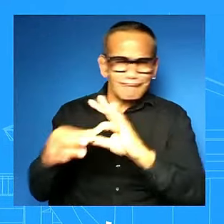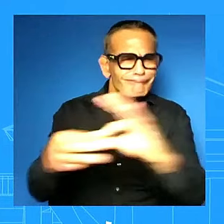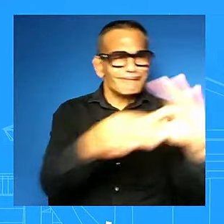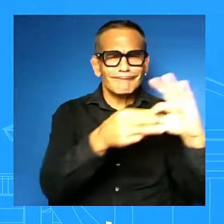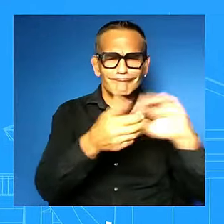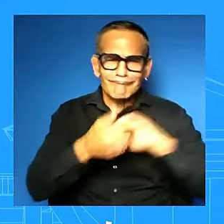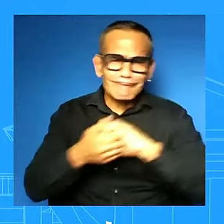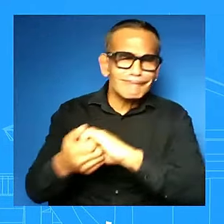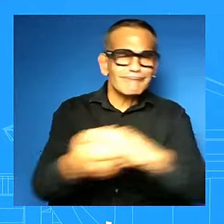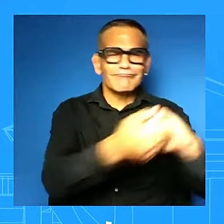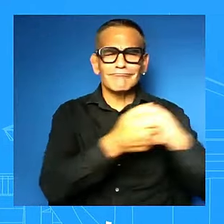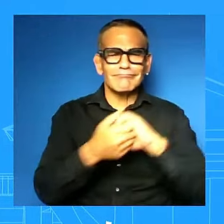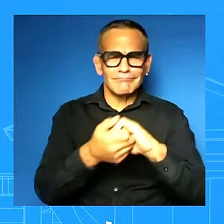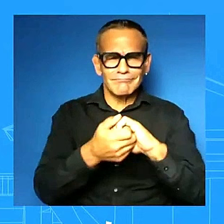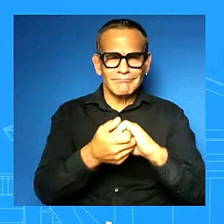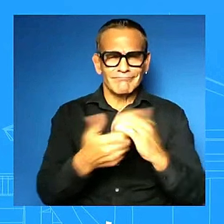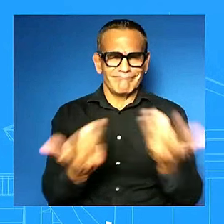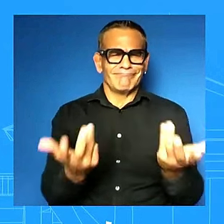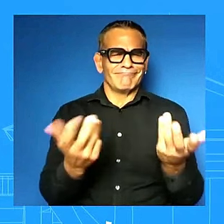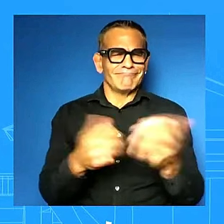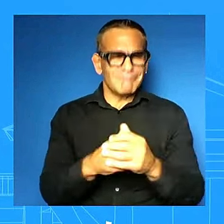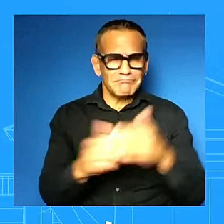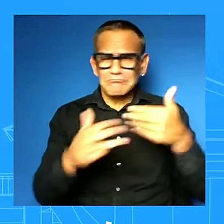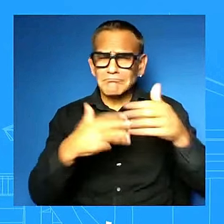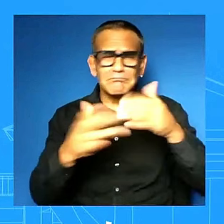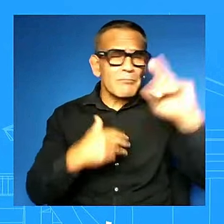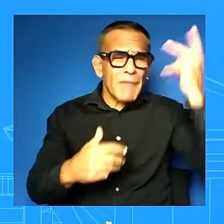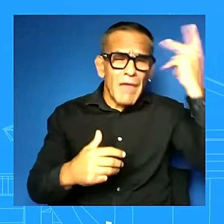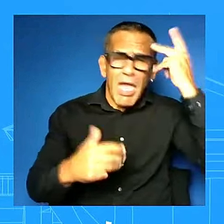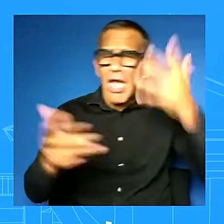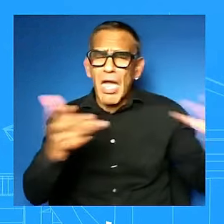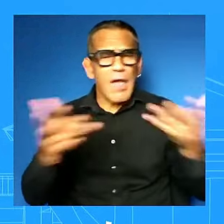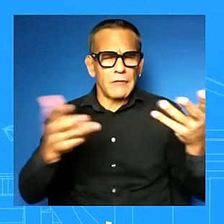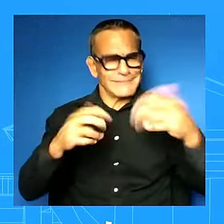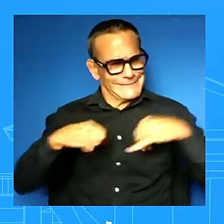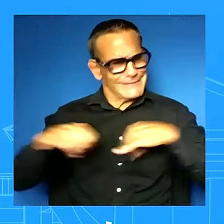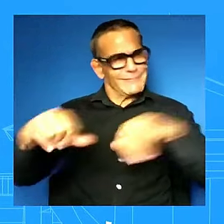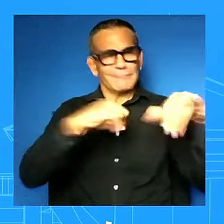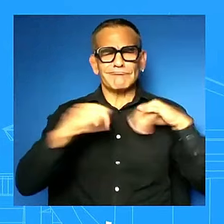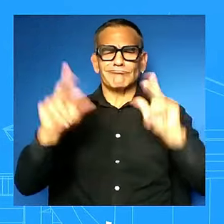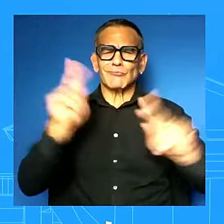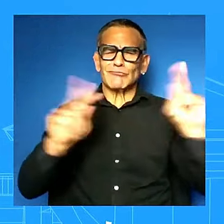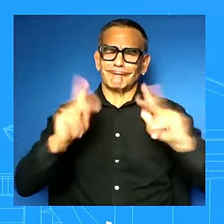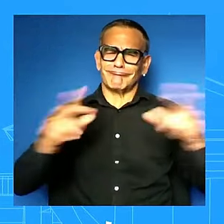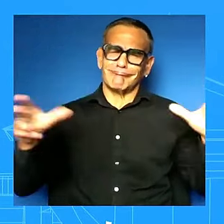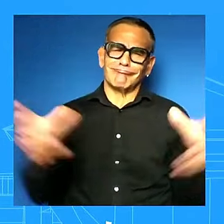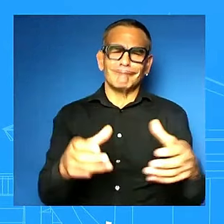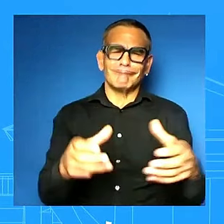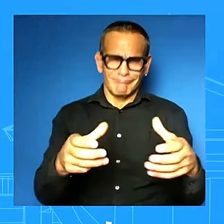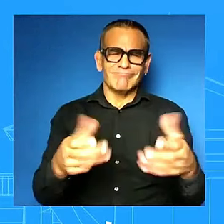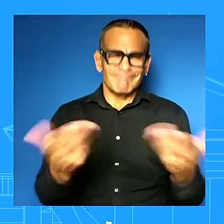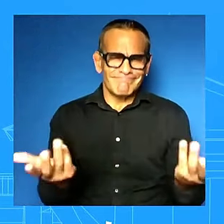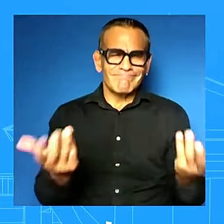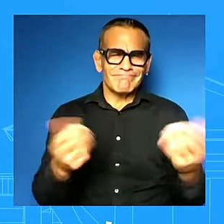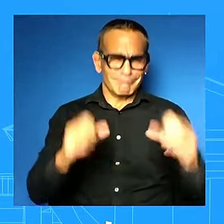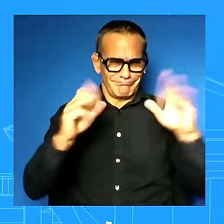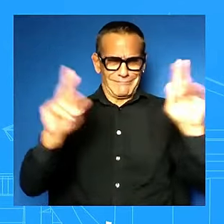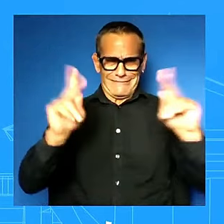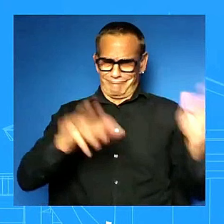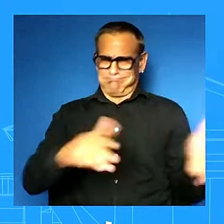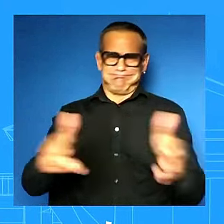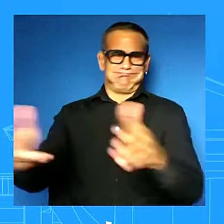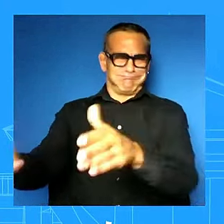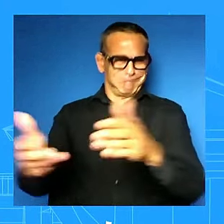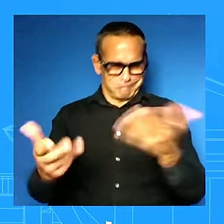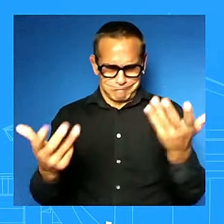matter you came together as a country because we lost so many souls thousands of souls more than 2 000 that